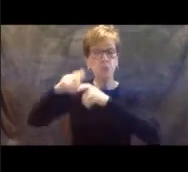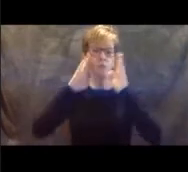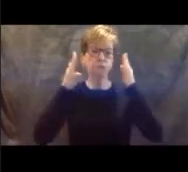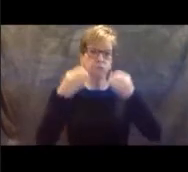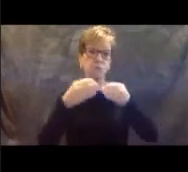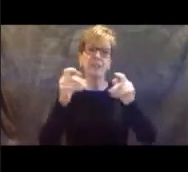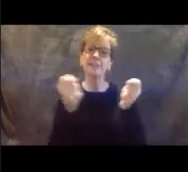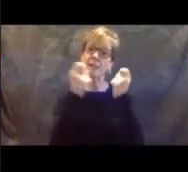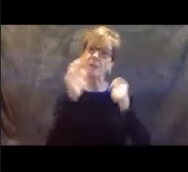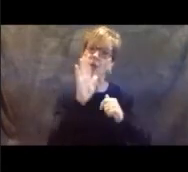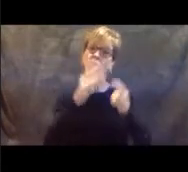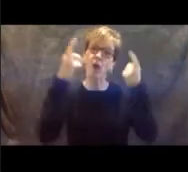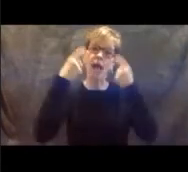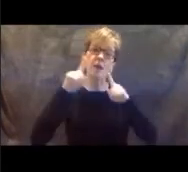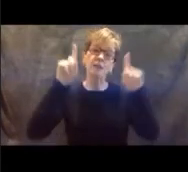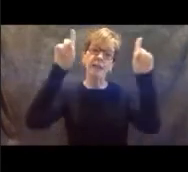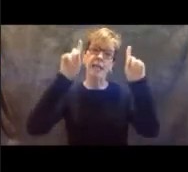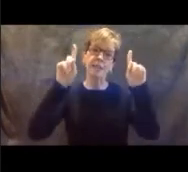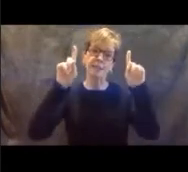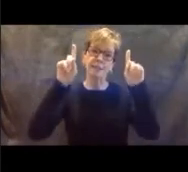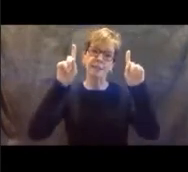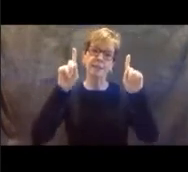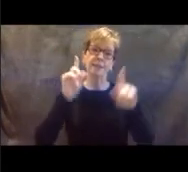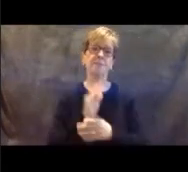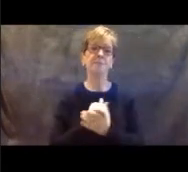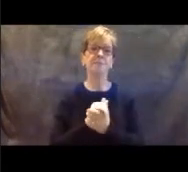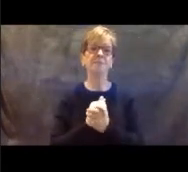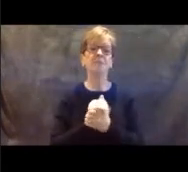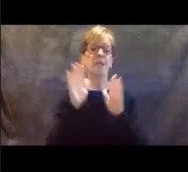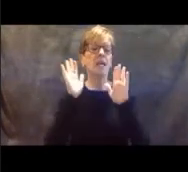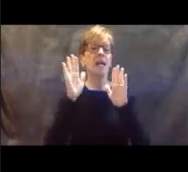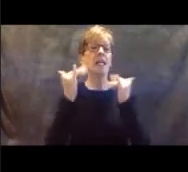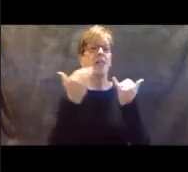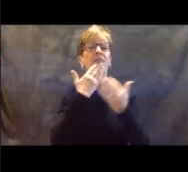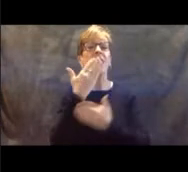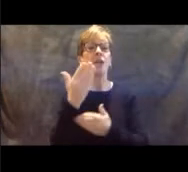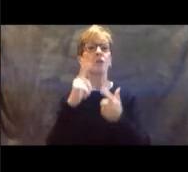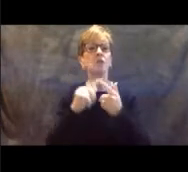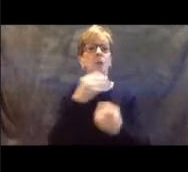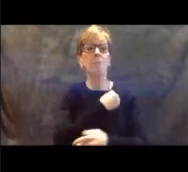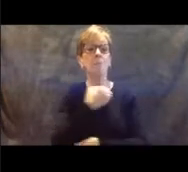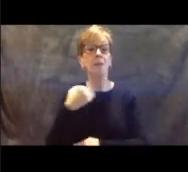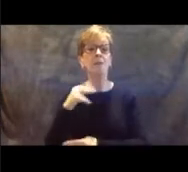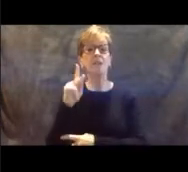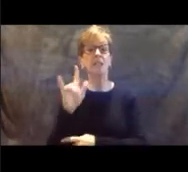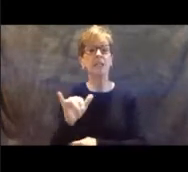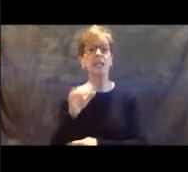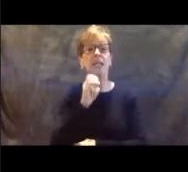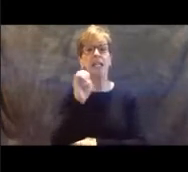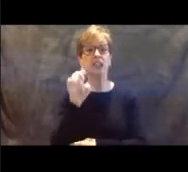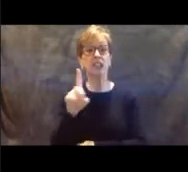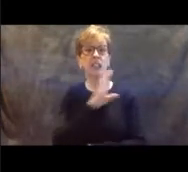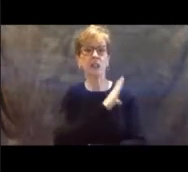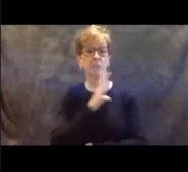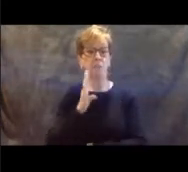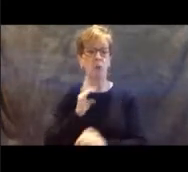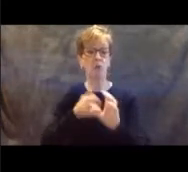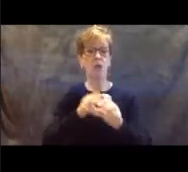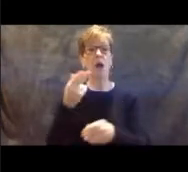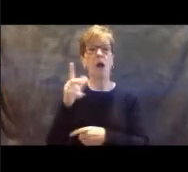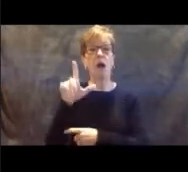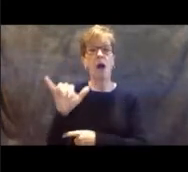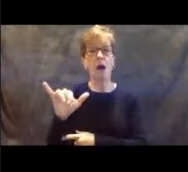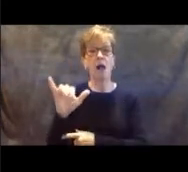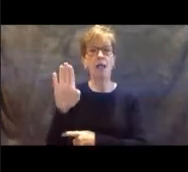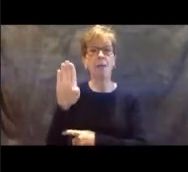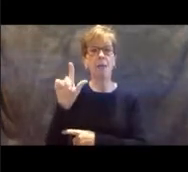accomplishment. Thank you to the members of the Kentucky Board of Education who are joining us, Holly Bledworth, Lou Young,